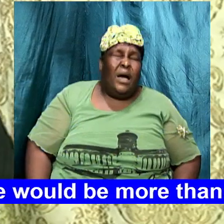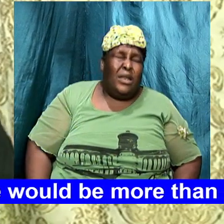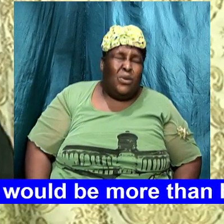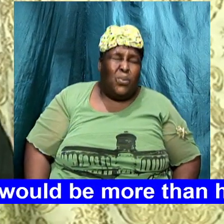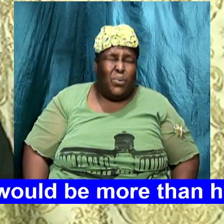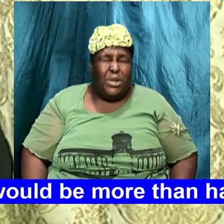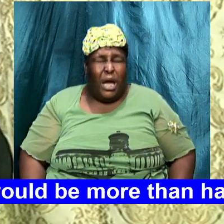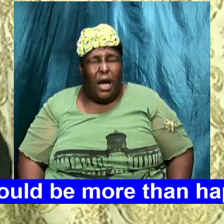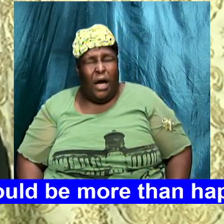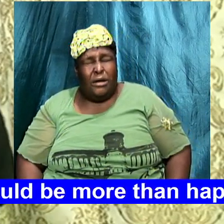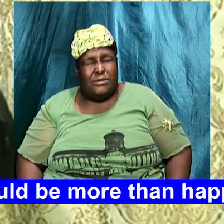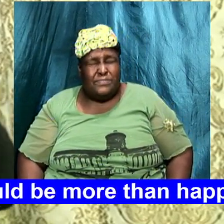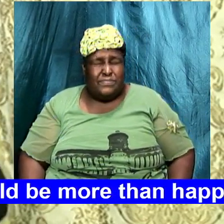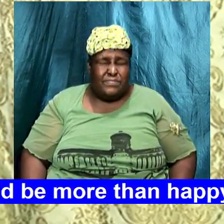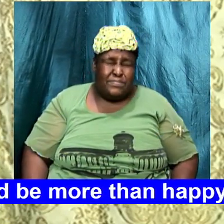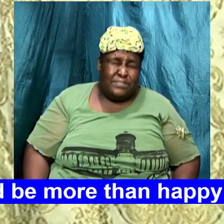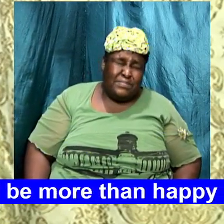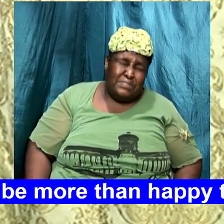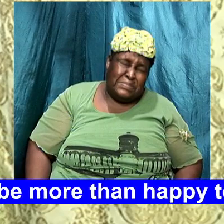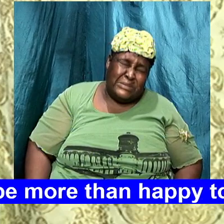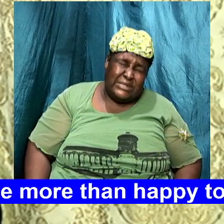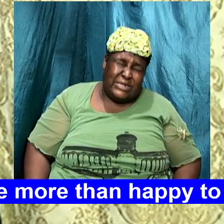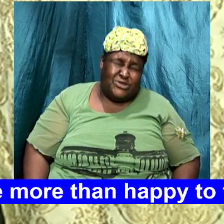John 5 28